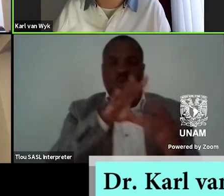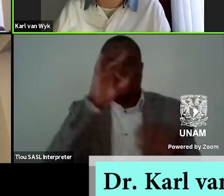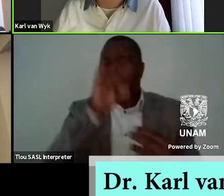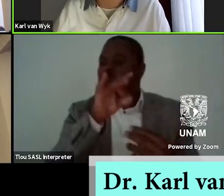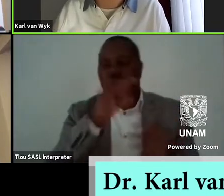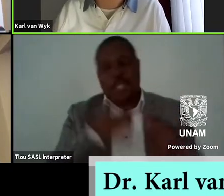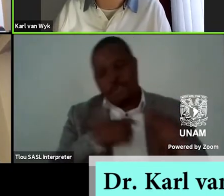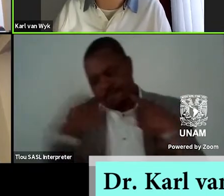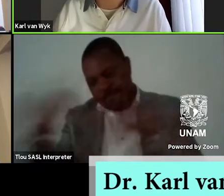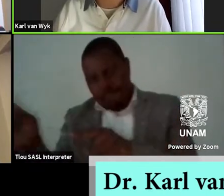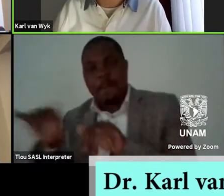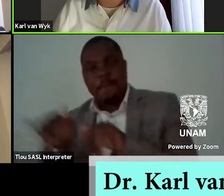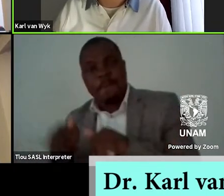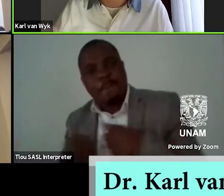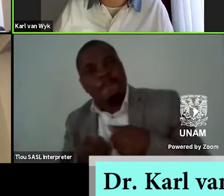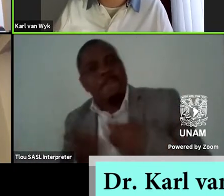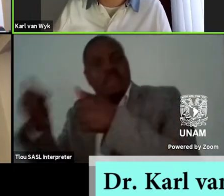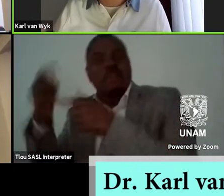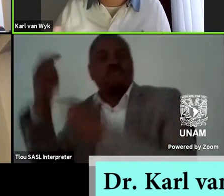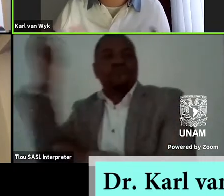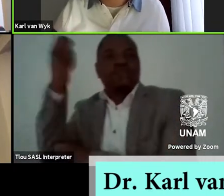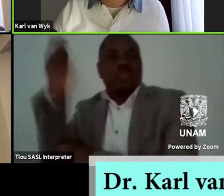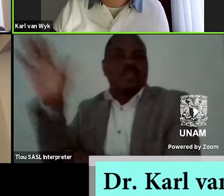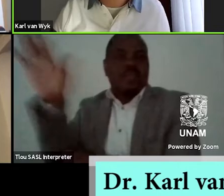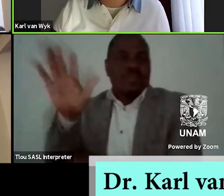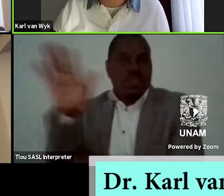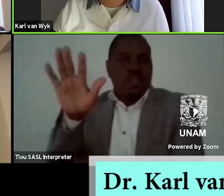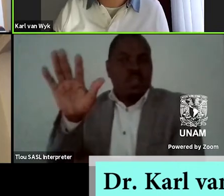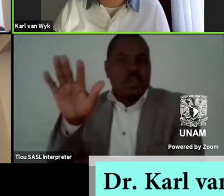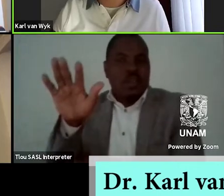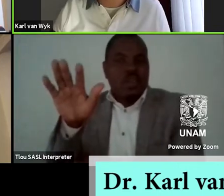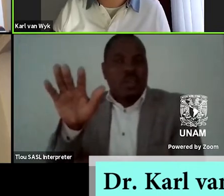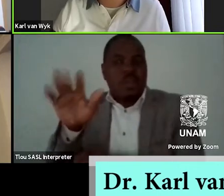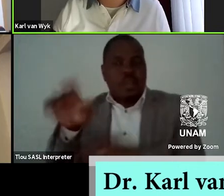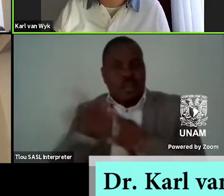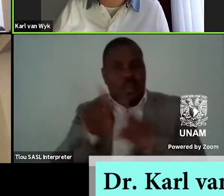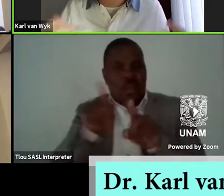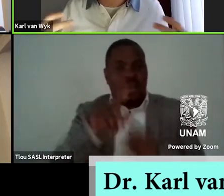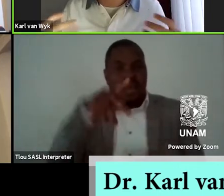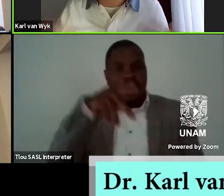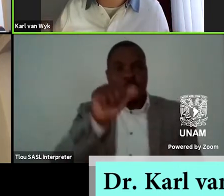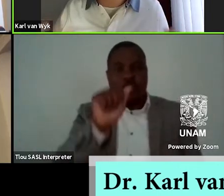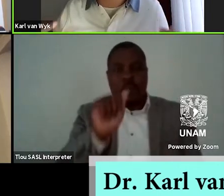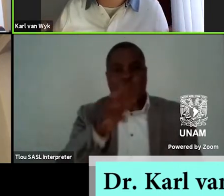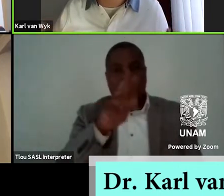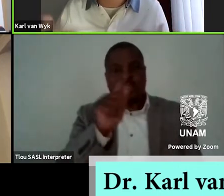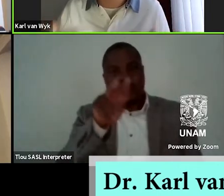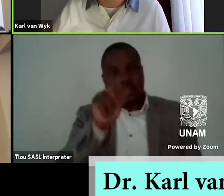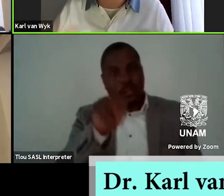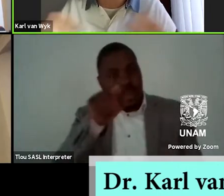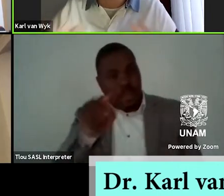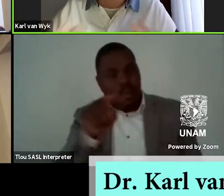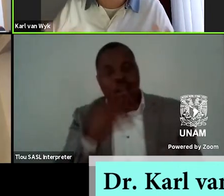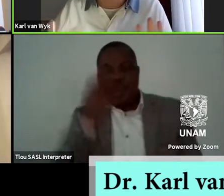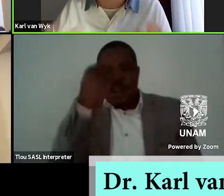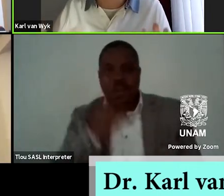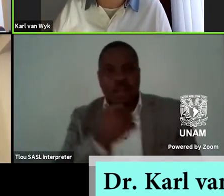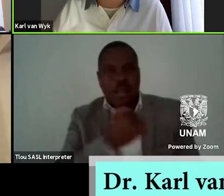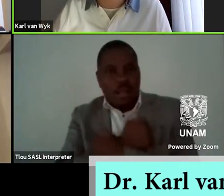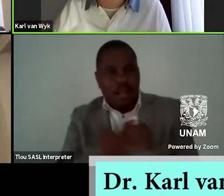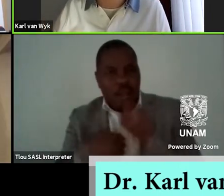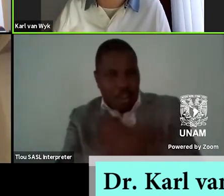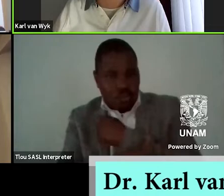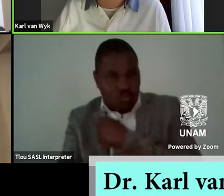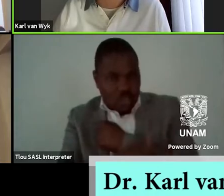rural space from which he came as opposed to something like Peyton's text tribal country um where the author very much forces black people